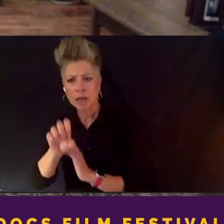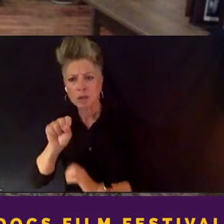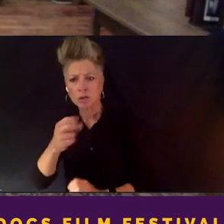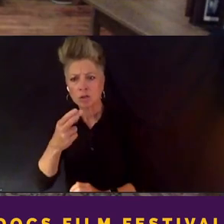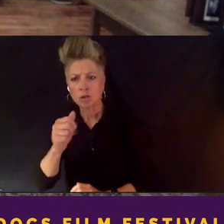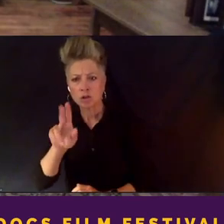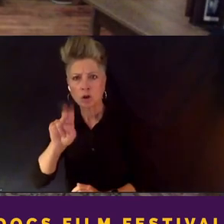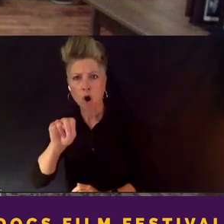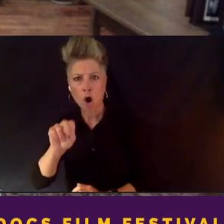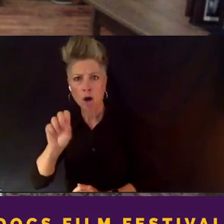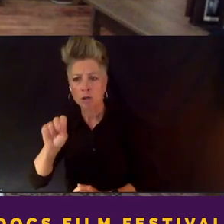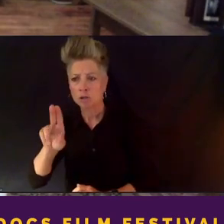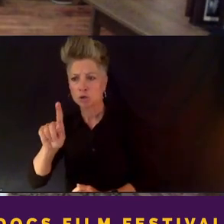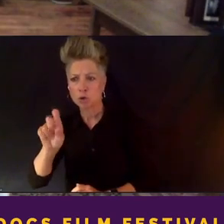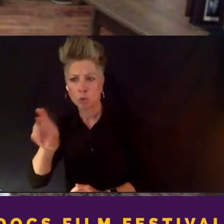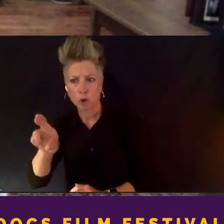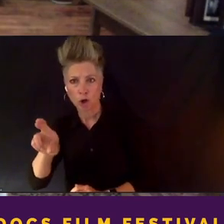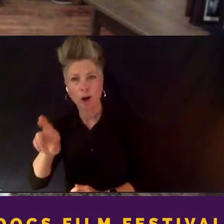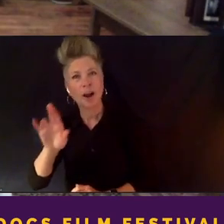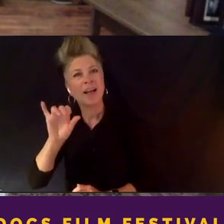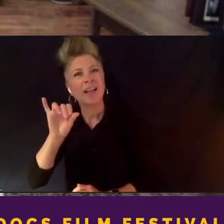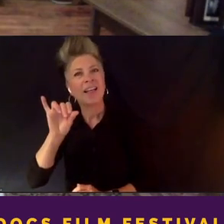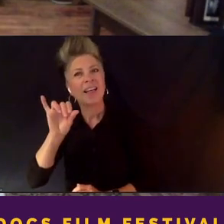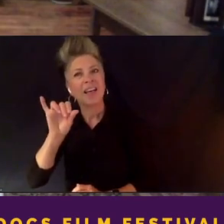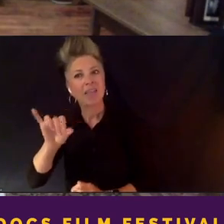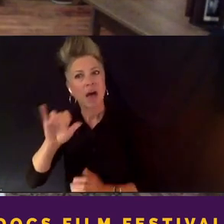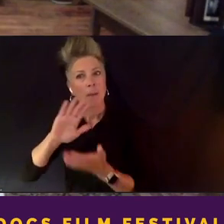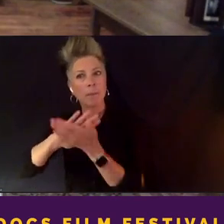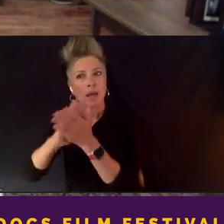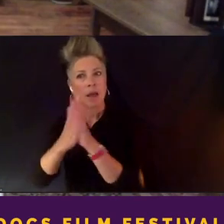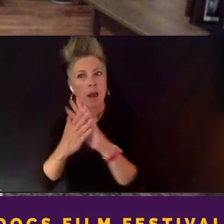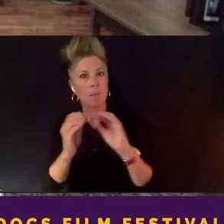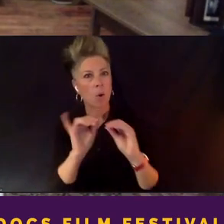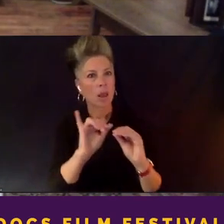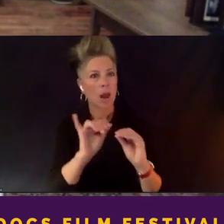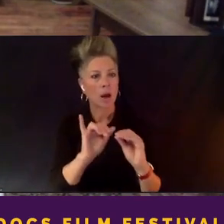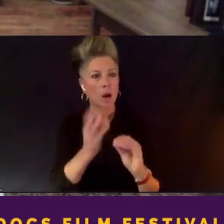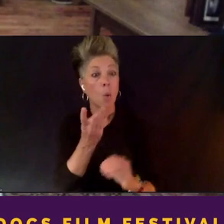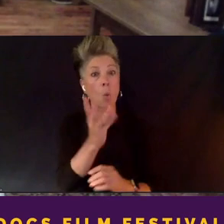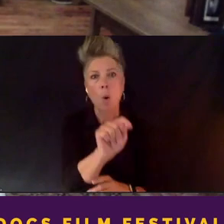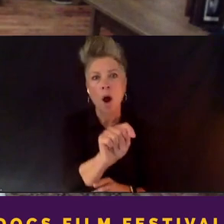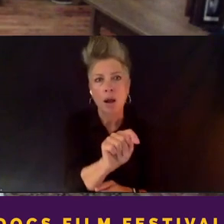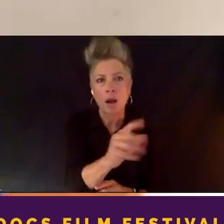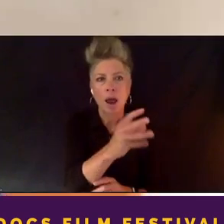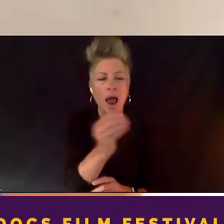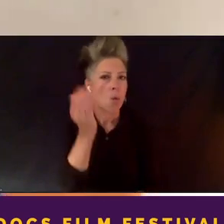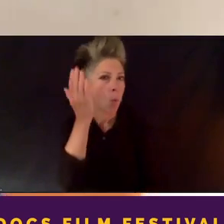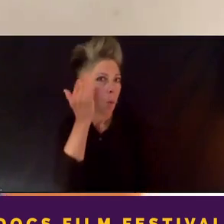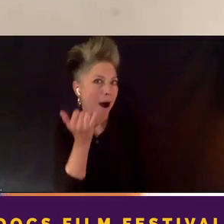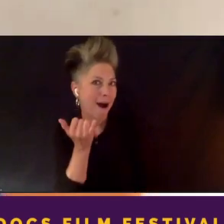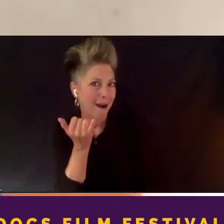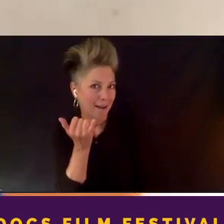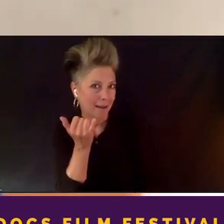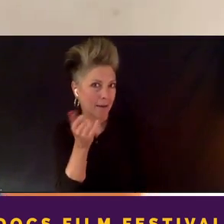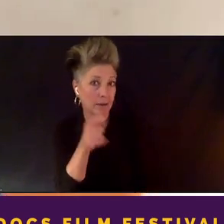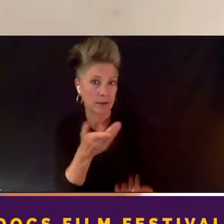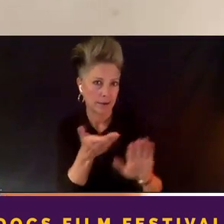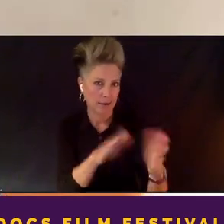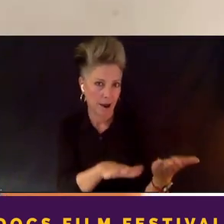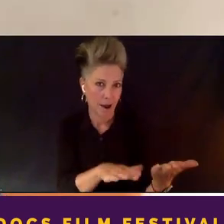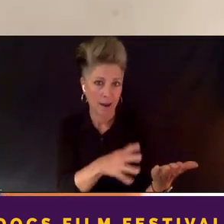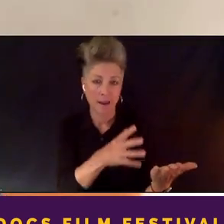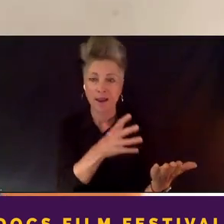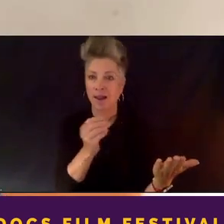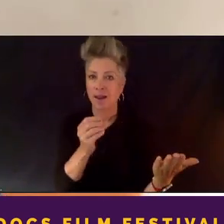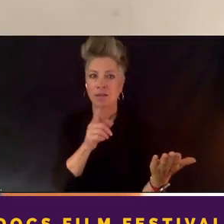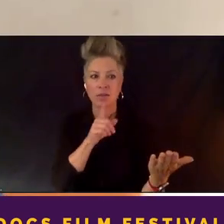evolved into more what and why did Sean Shooter die. And there was a Rashomon element